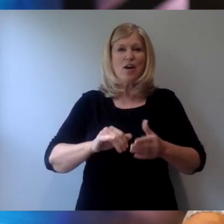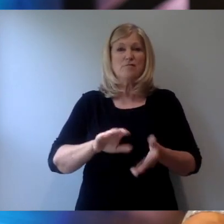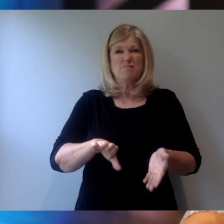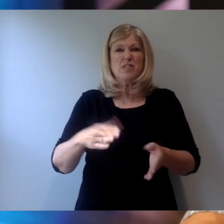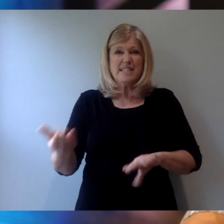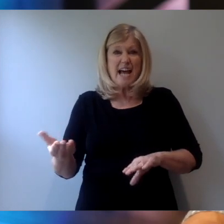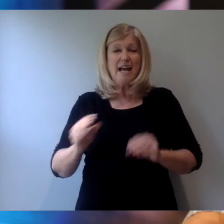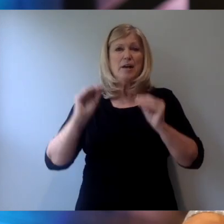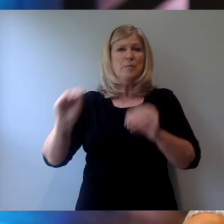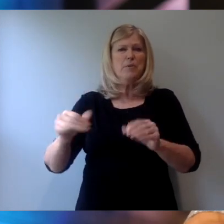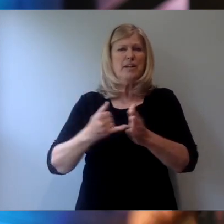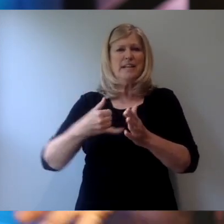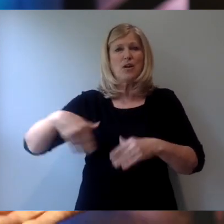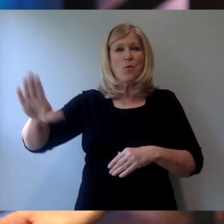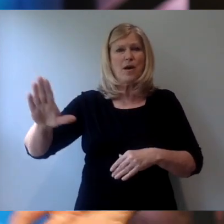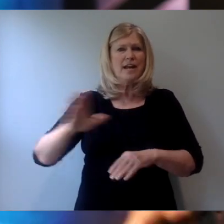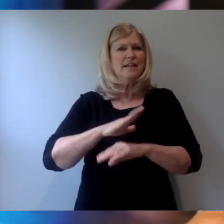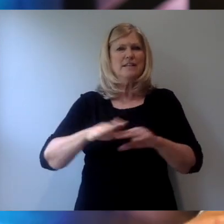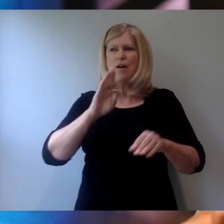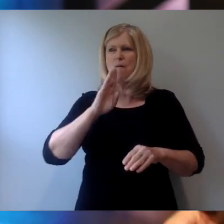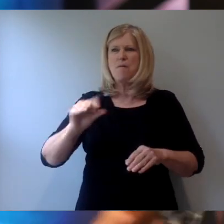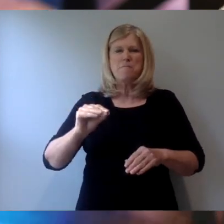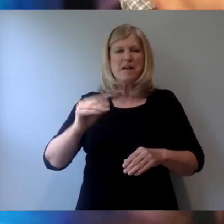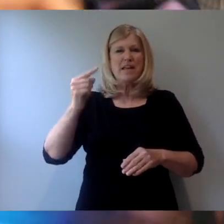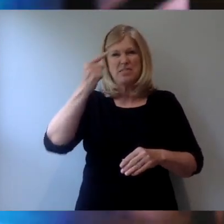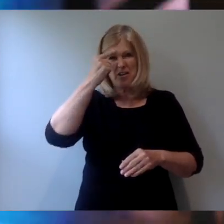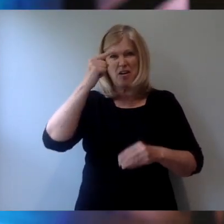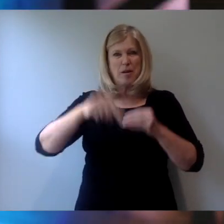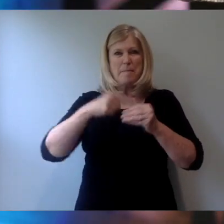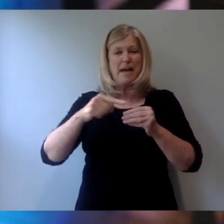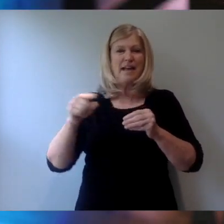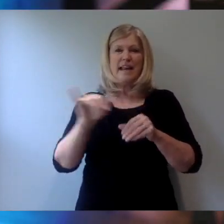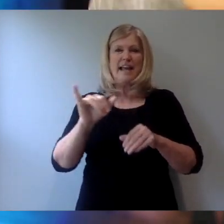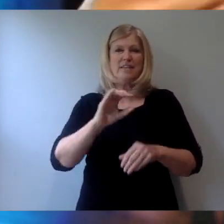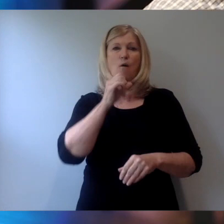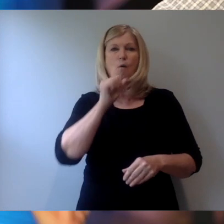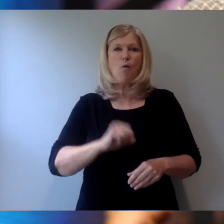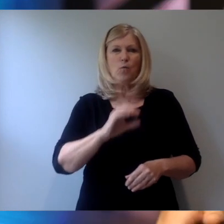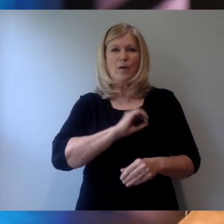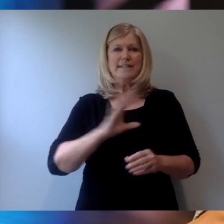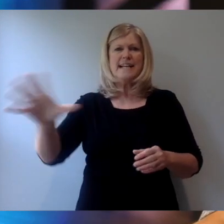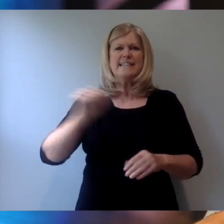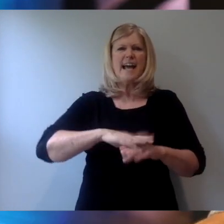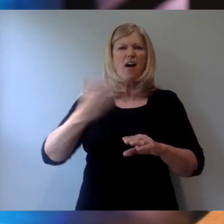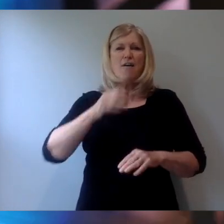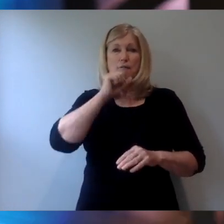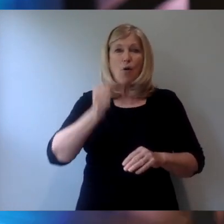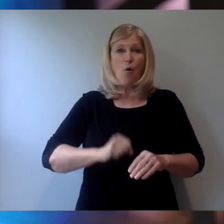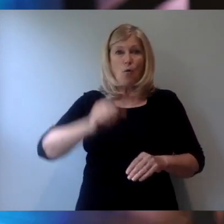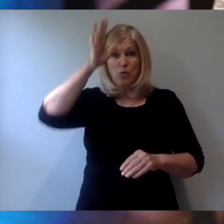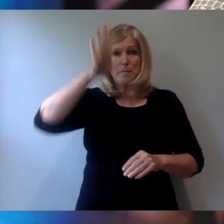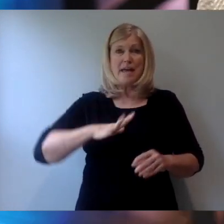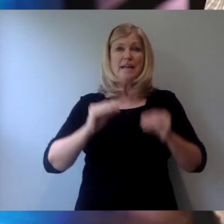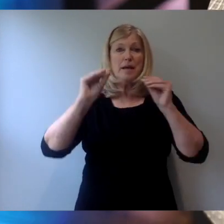characterized by the old ways. Paul says throughout his writings, take off the old man and put on the new man. In